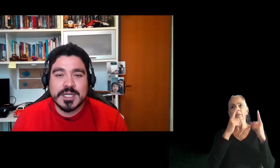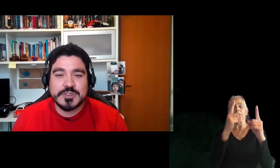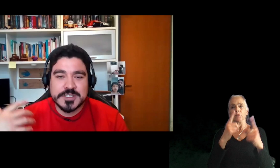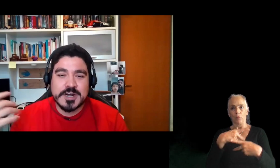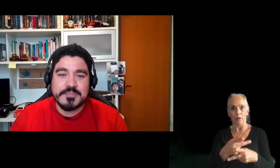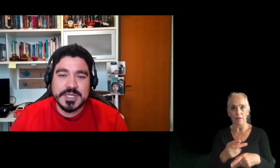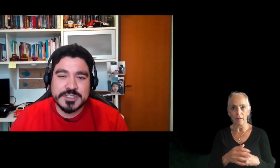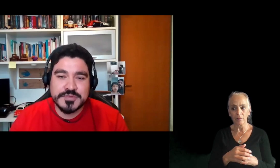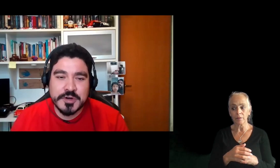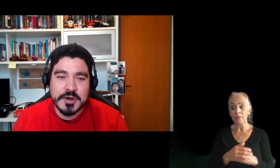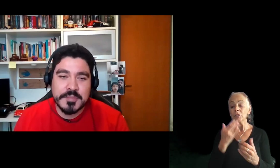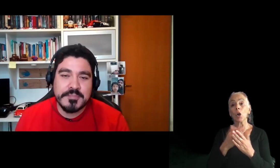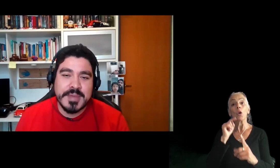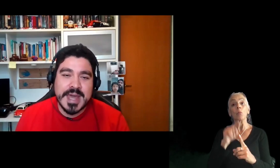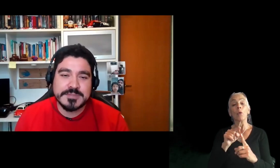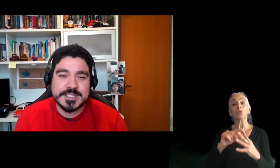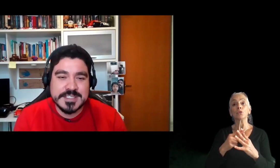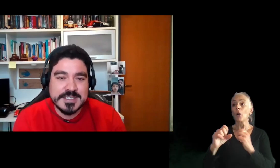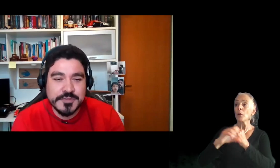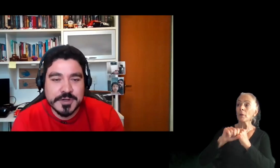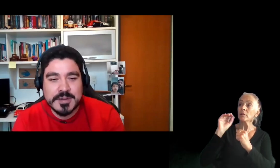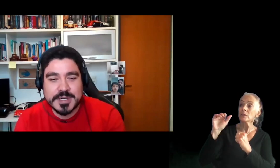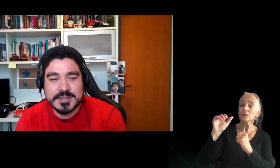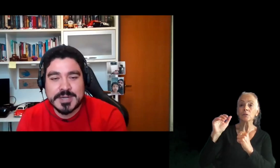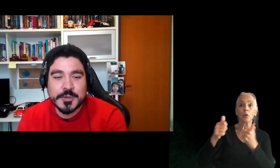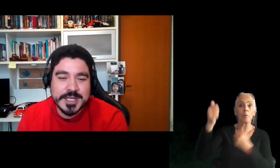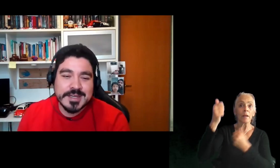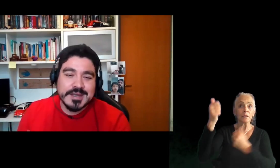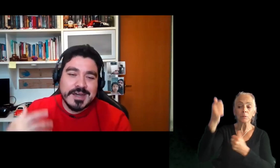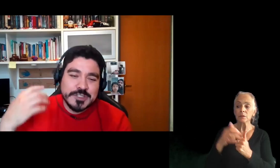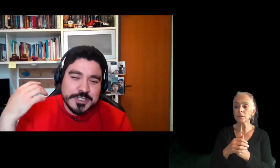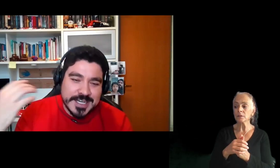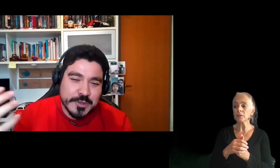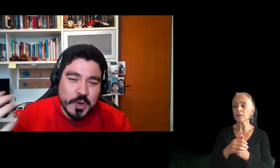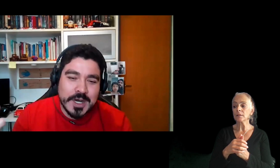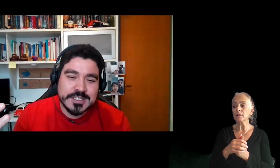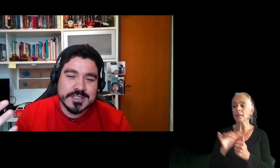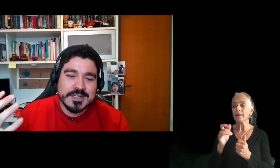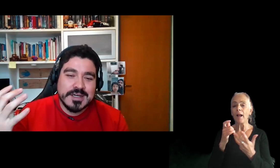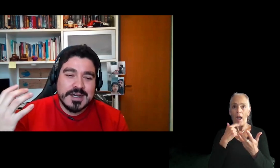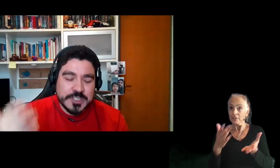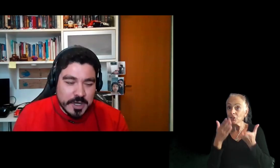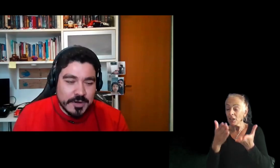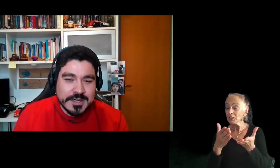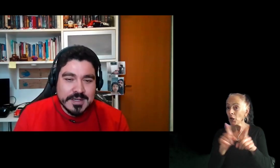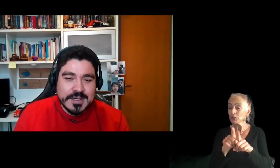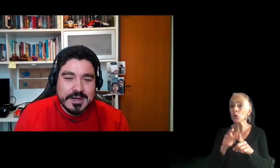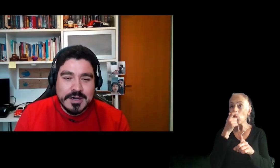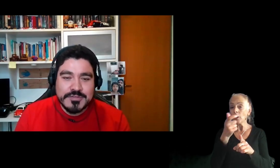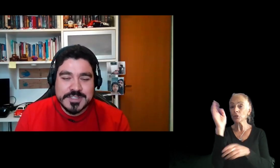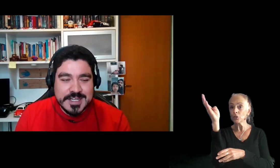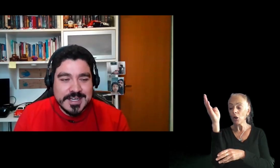good point to start a pitch for management team of your company. By the way, I suggest to watch a talk